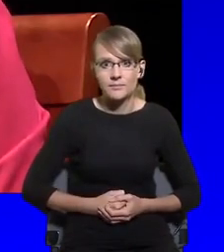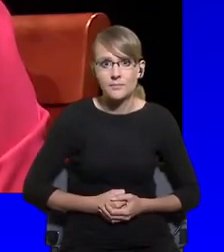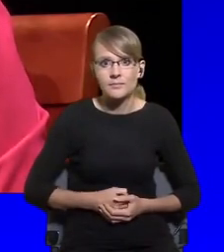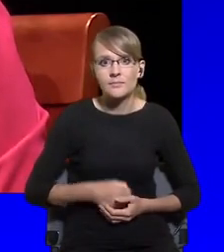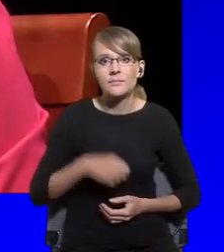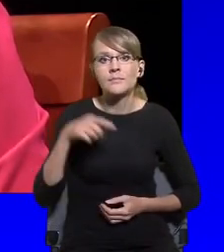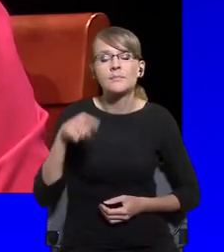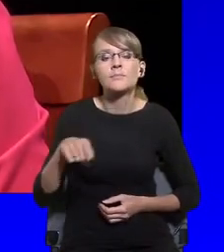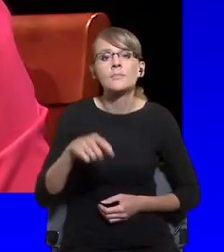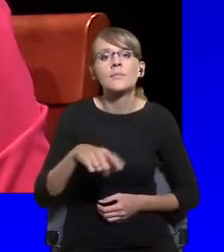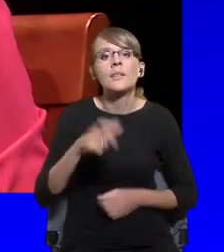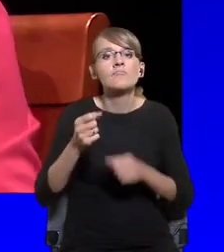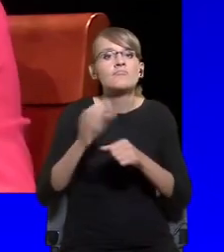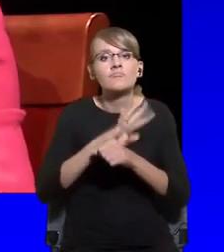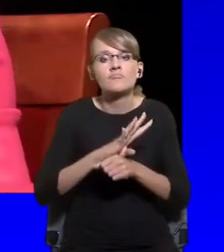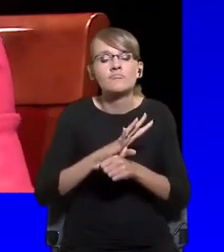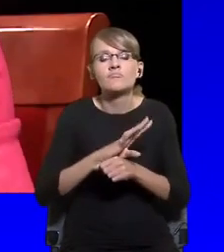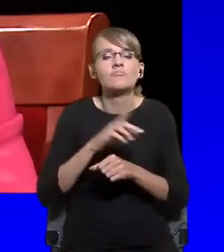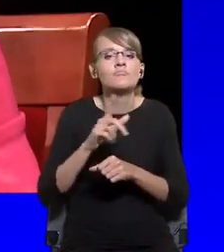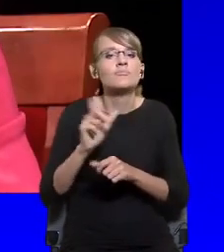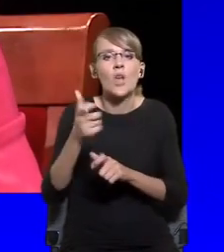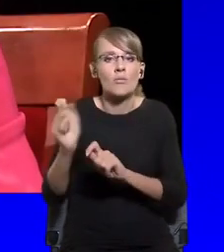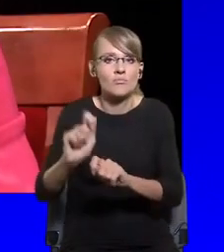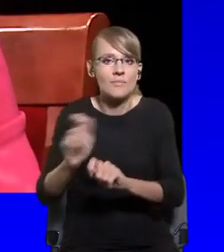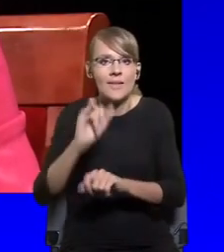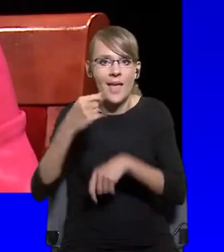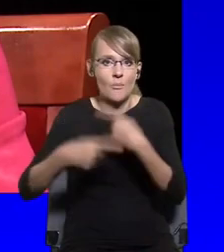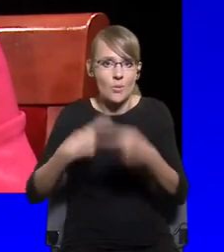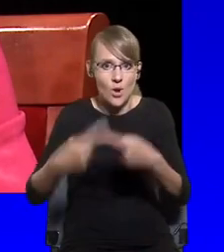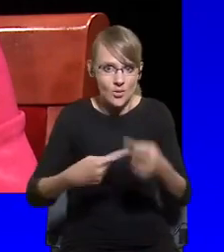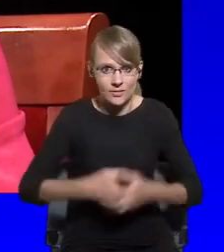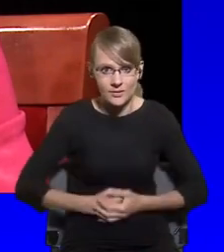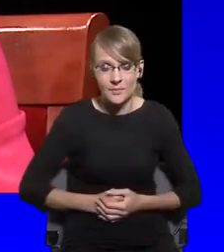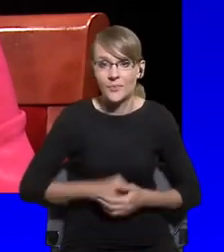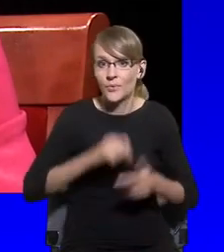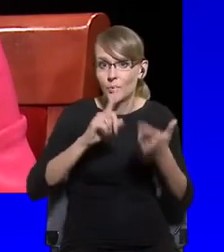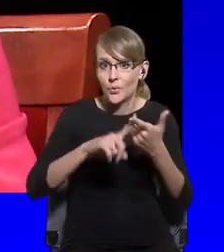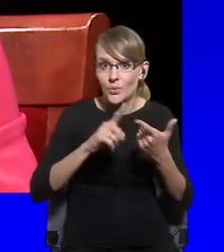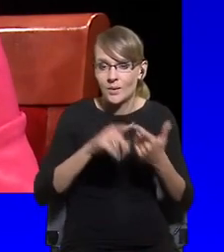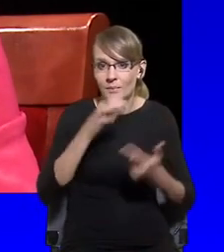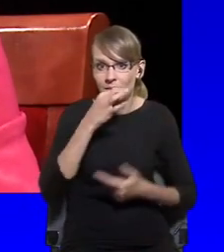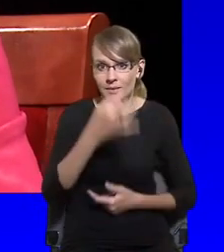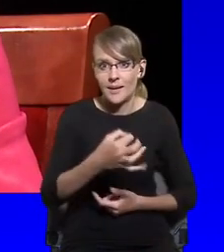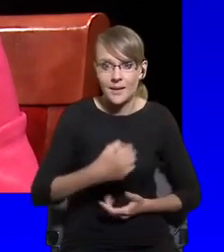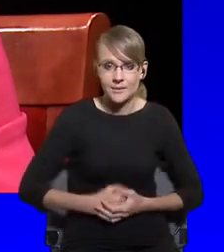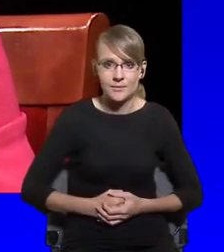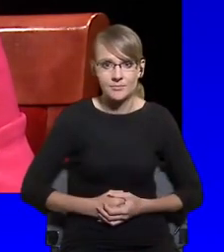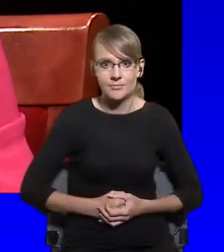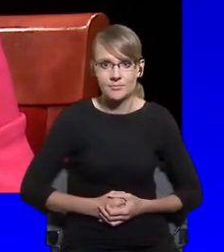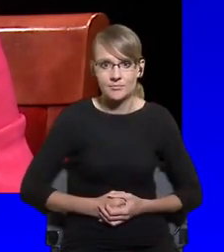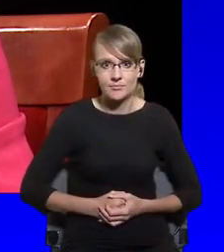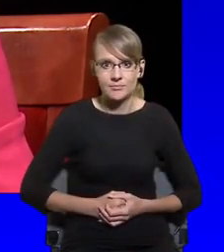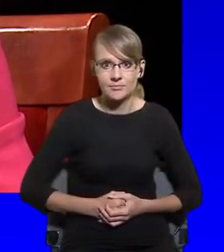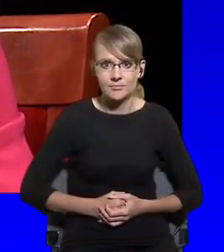something more? The second question is, course, who, at the end of the day,